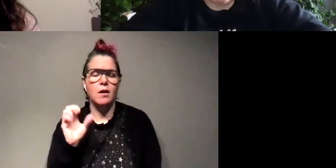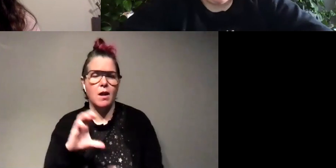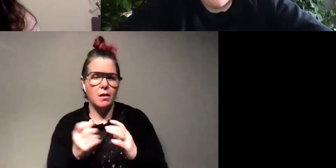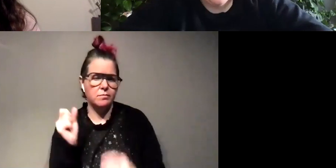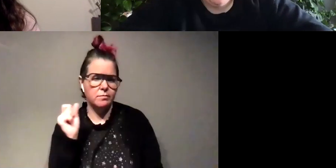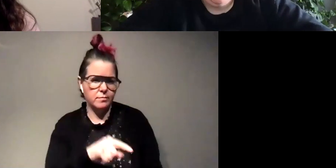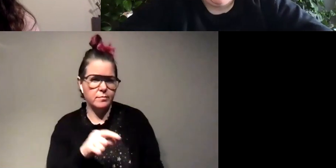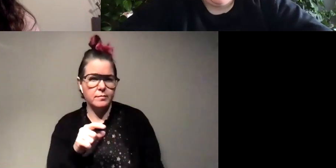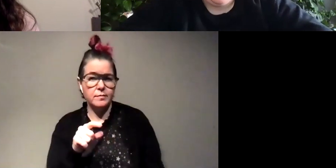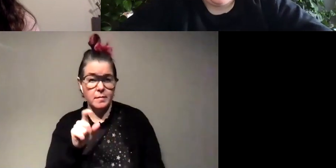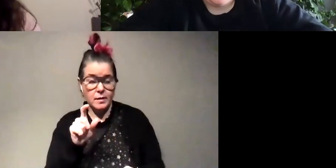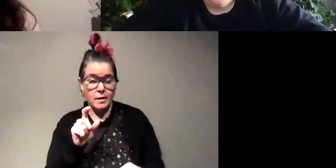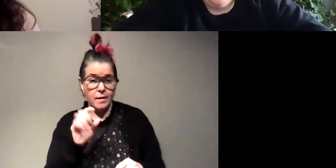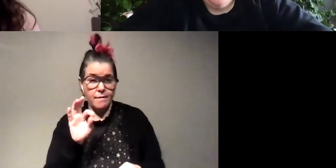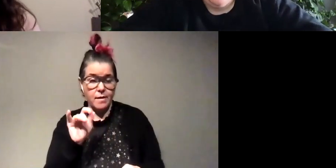use camouflage